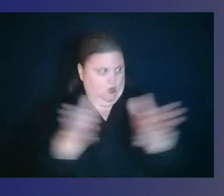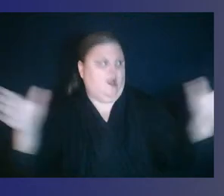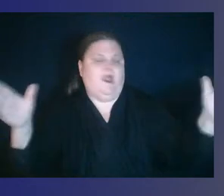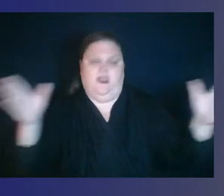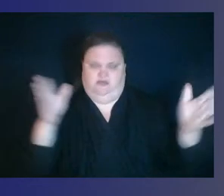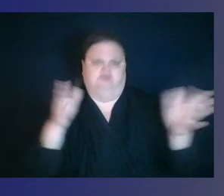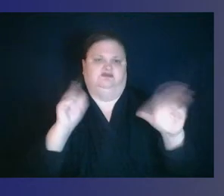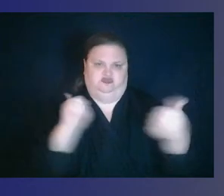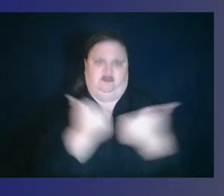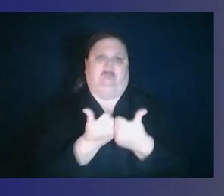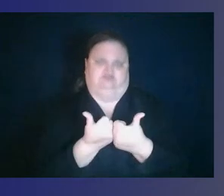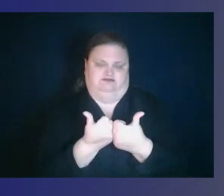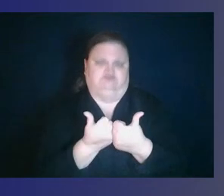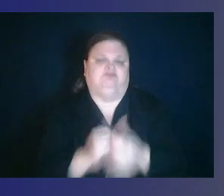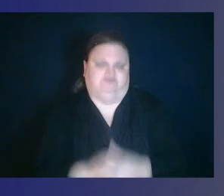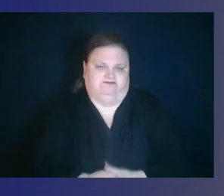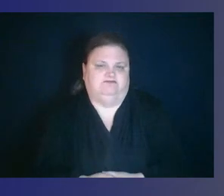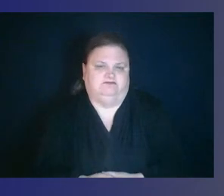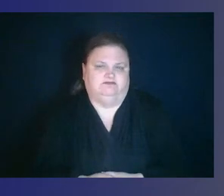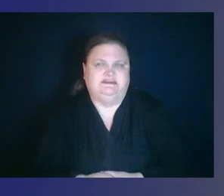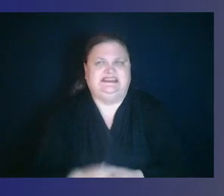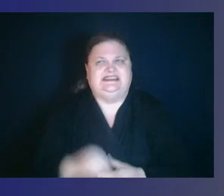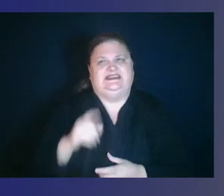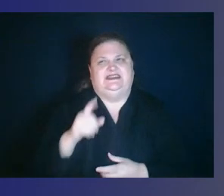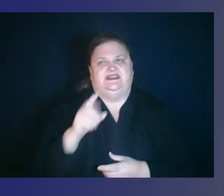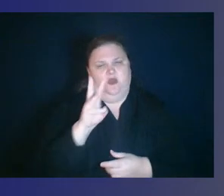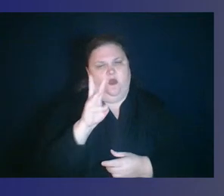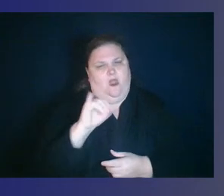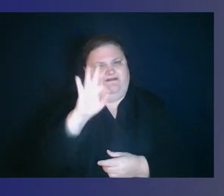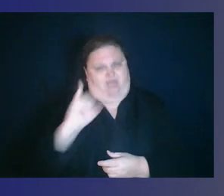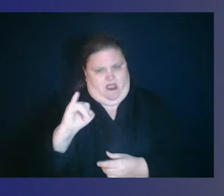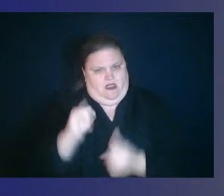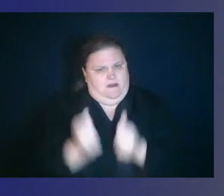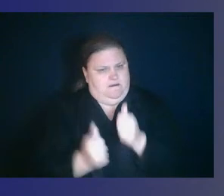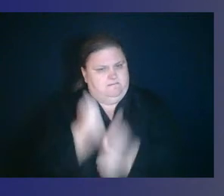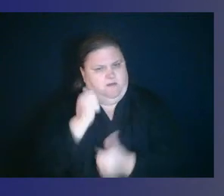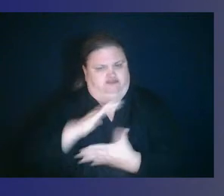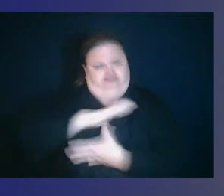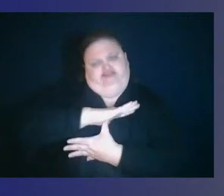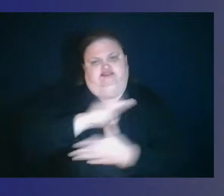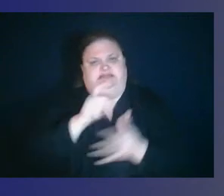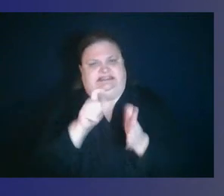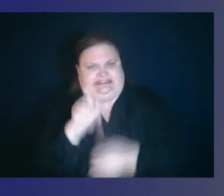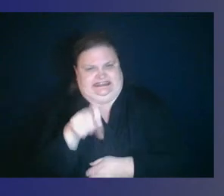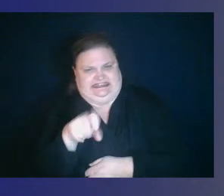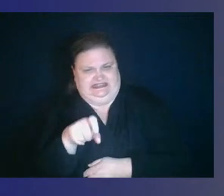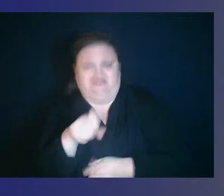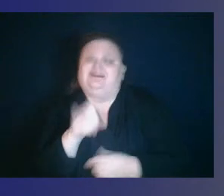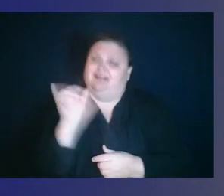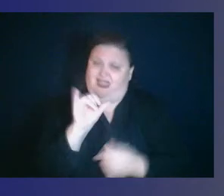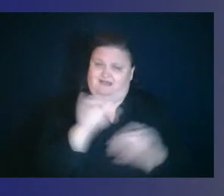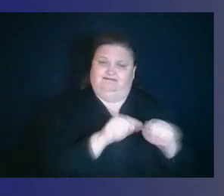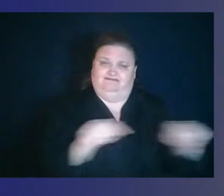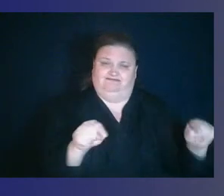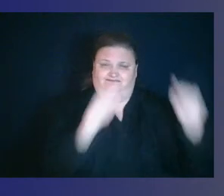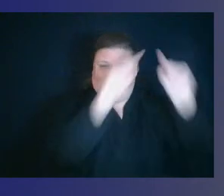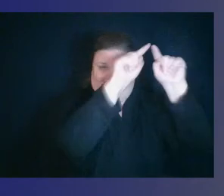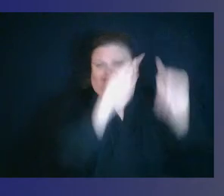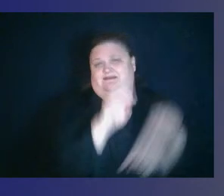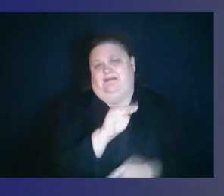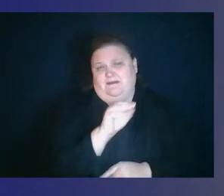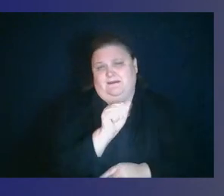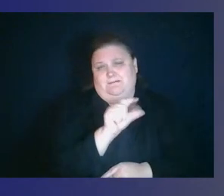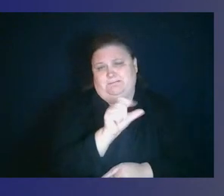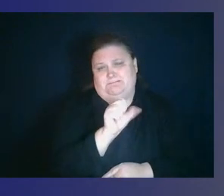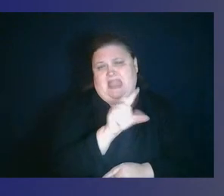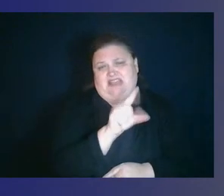it should be a need over anything else. It should be one of those Maslow's hierarchy needs or basic needs for